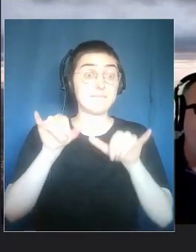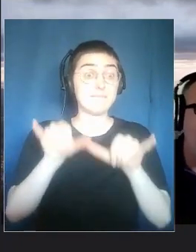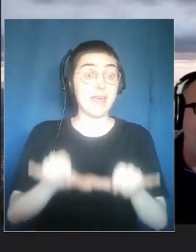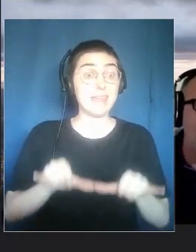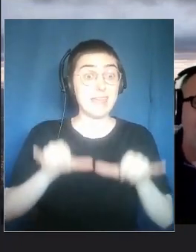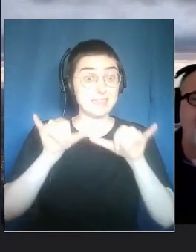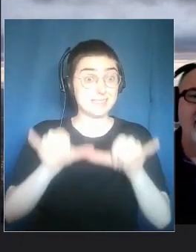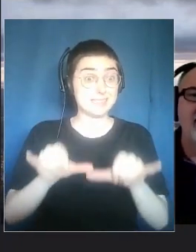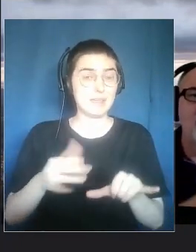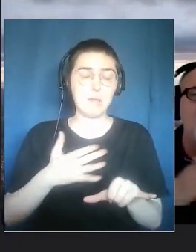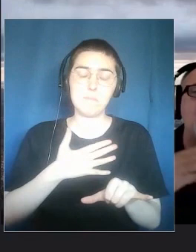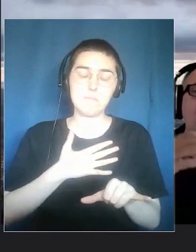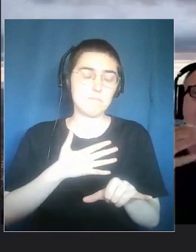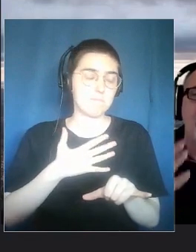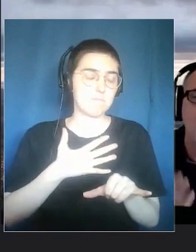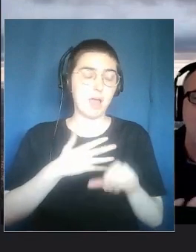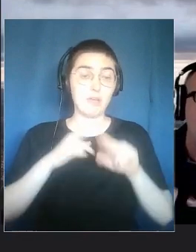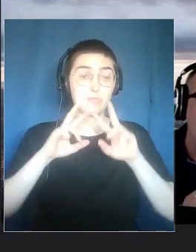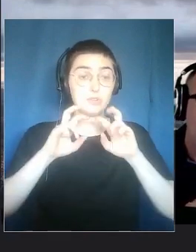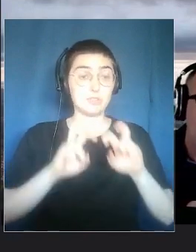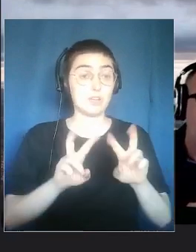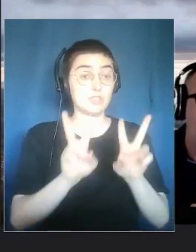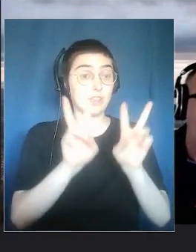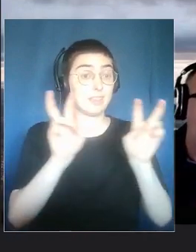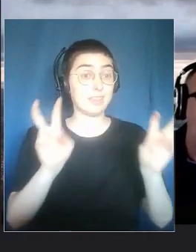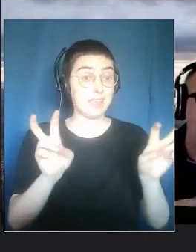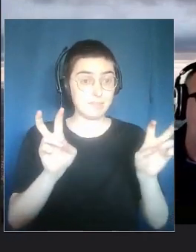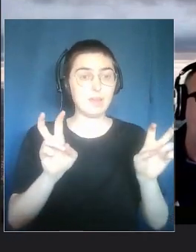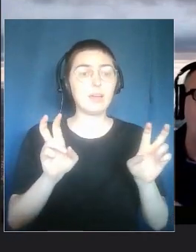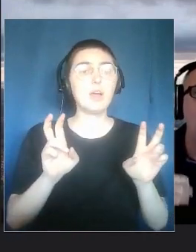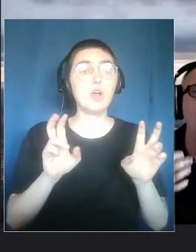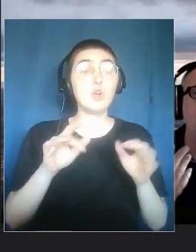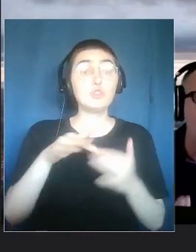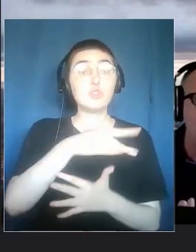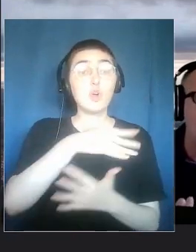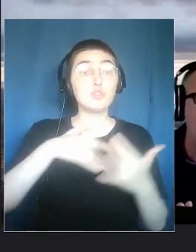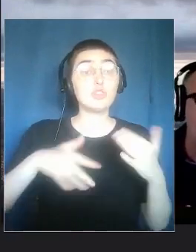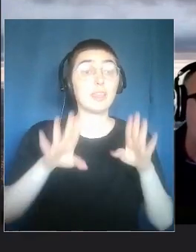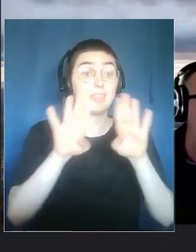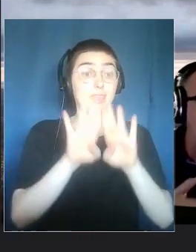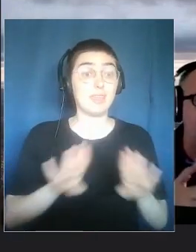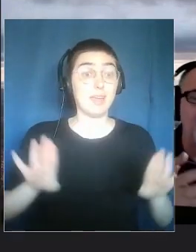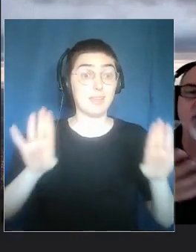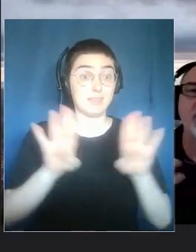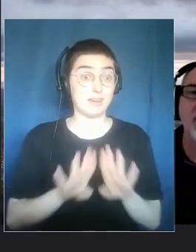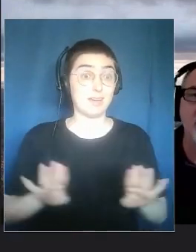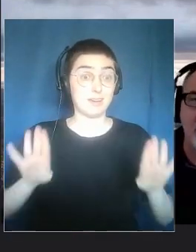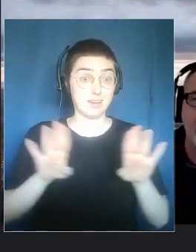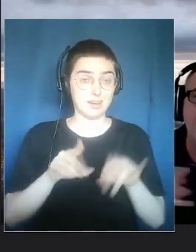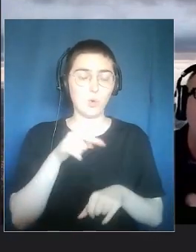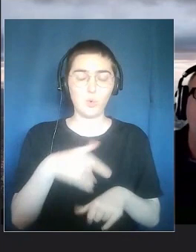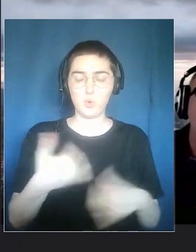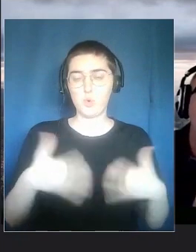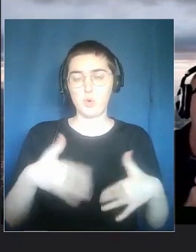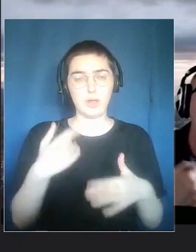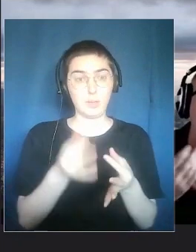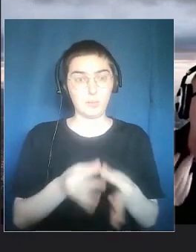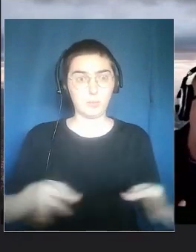in Venezia. In Venice, the topic of social theater.